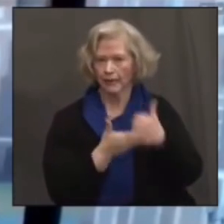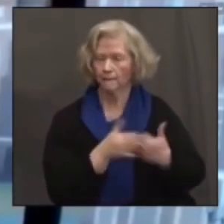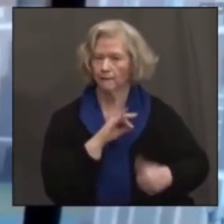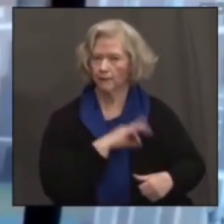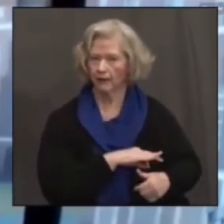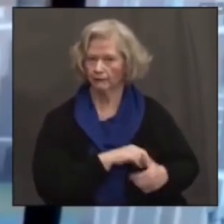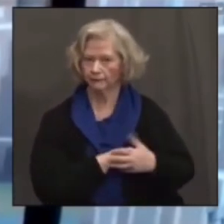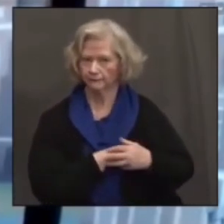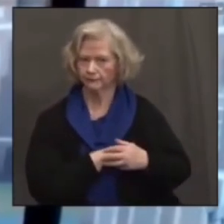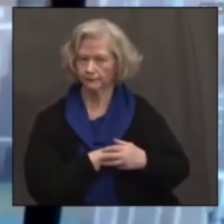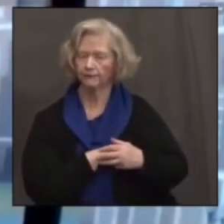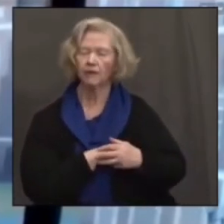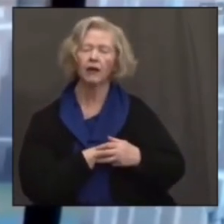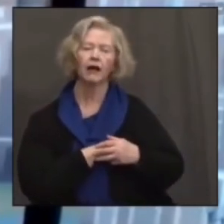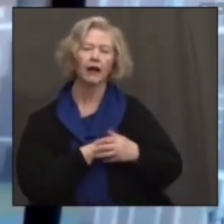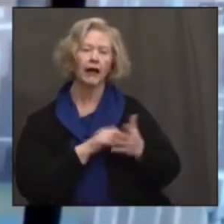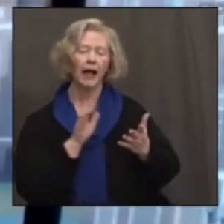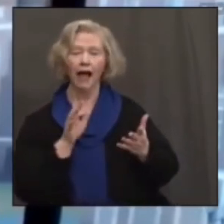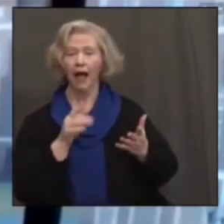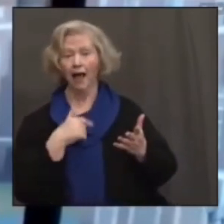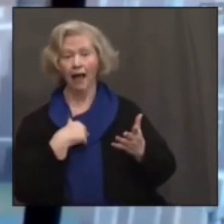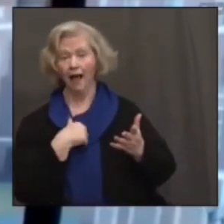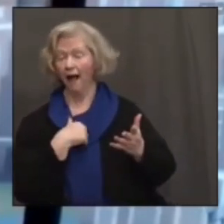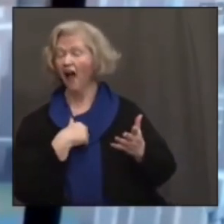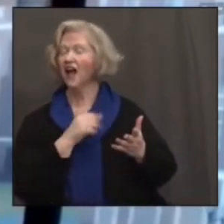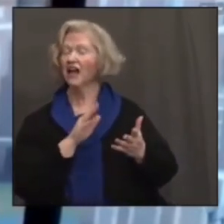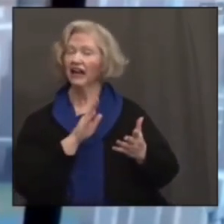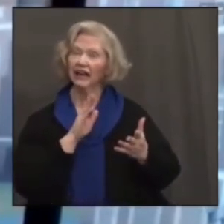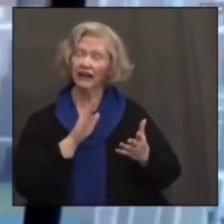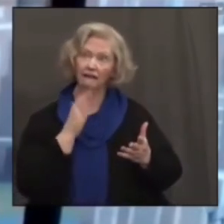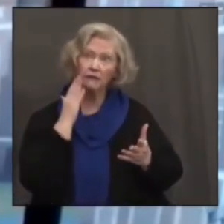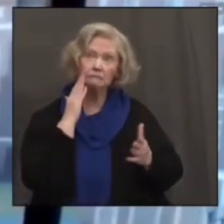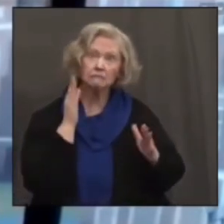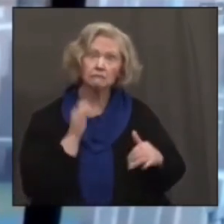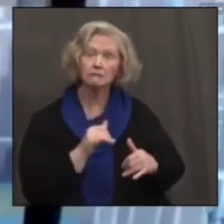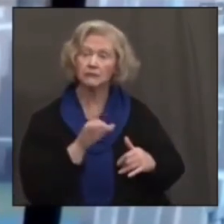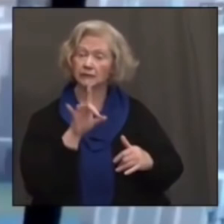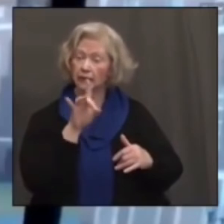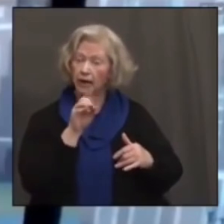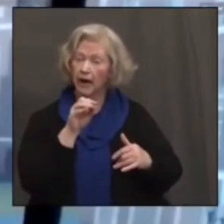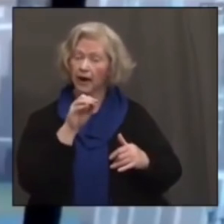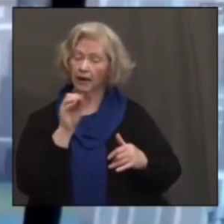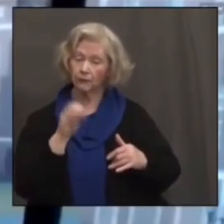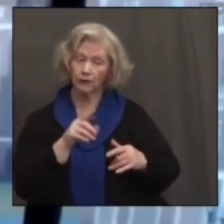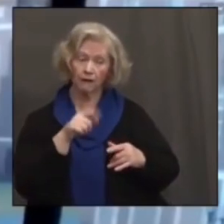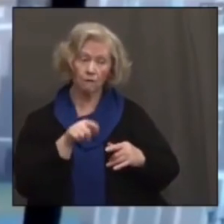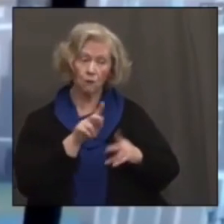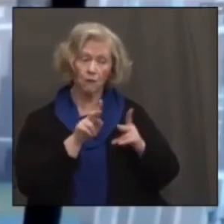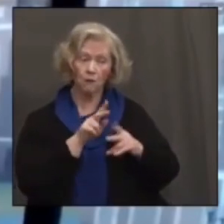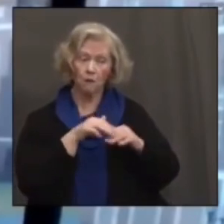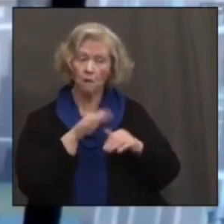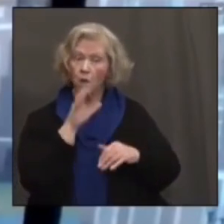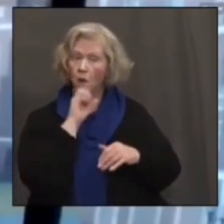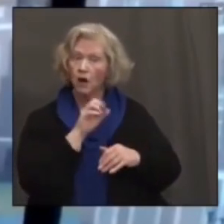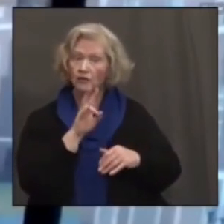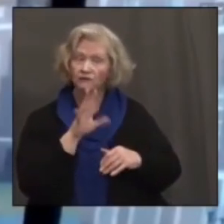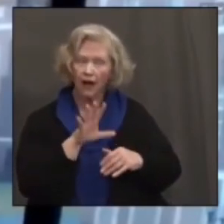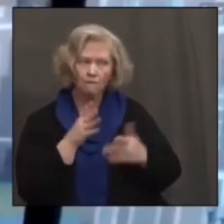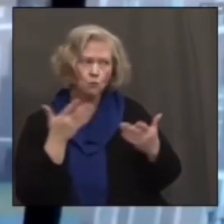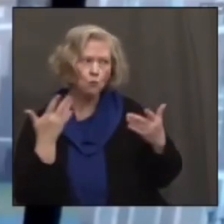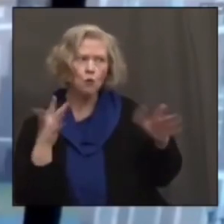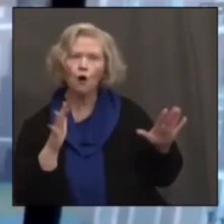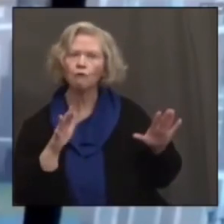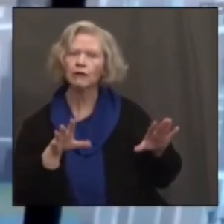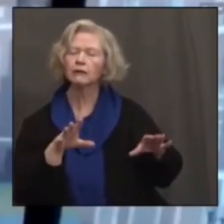would not have expected, and this has far exceeded my expectations, that 80 percent of the population over 75 would be vaccinated